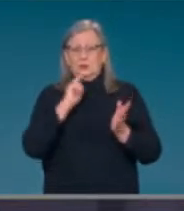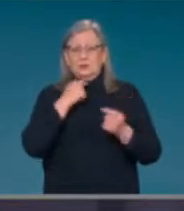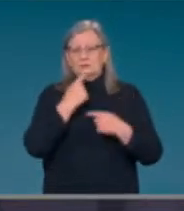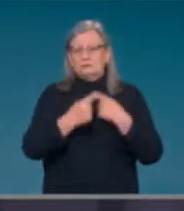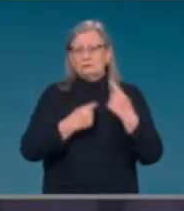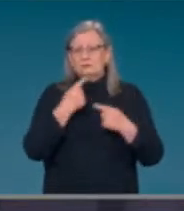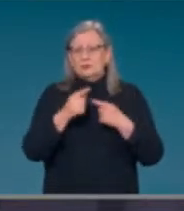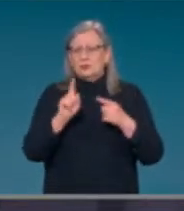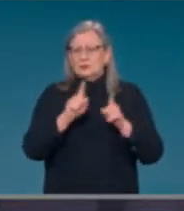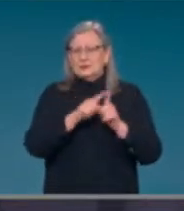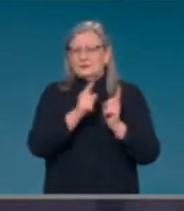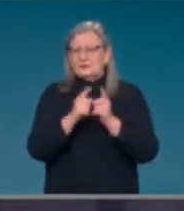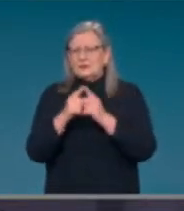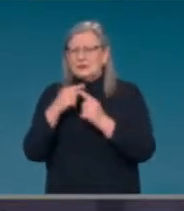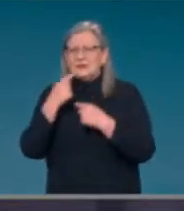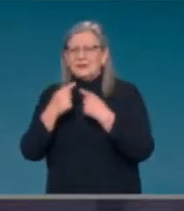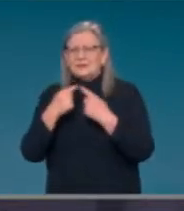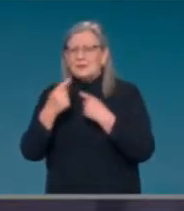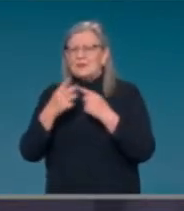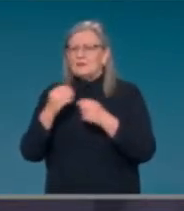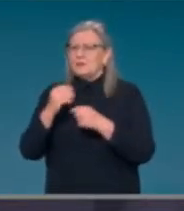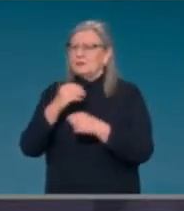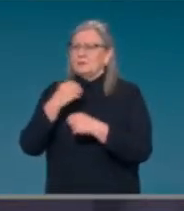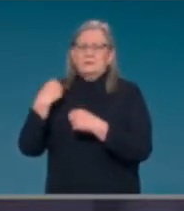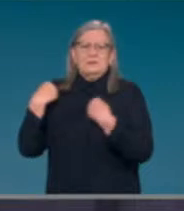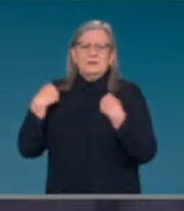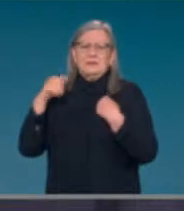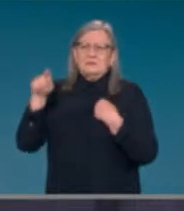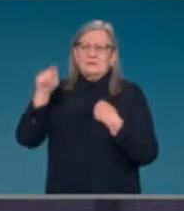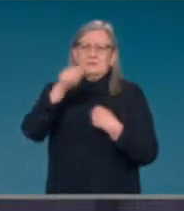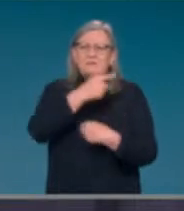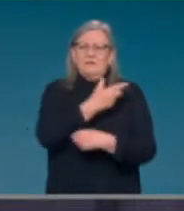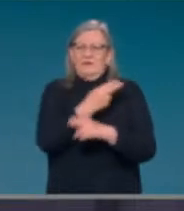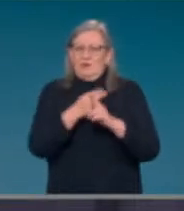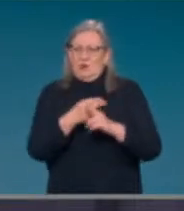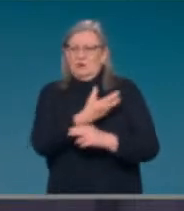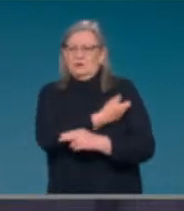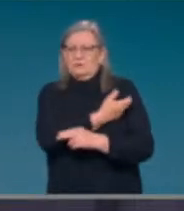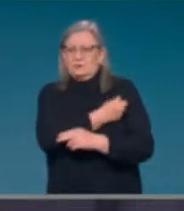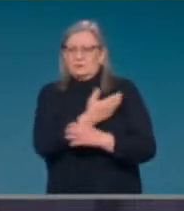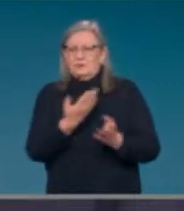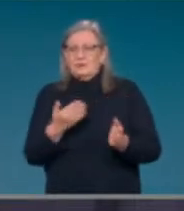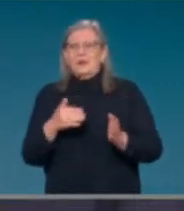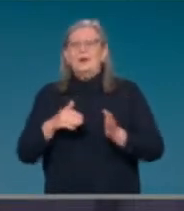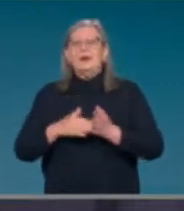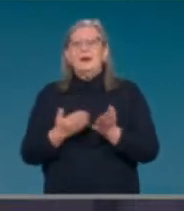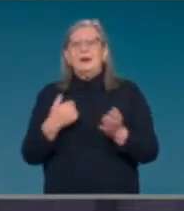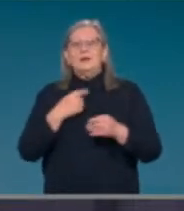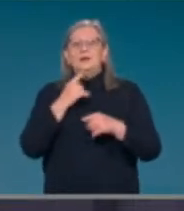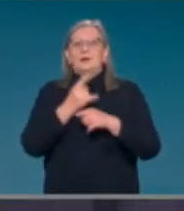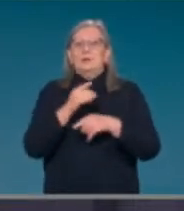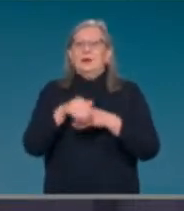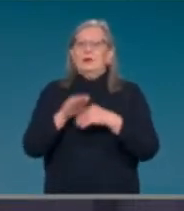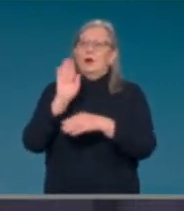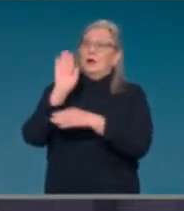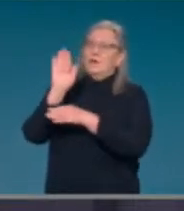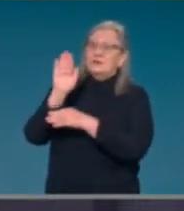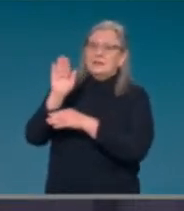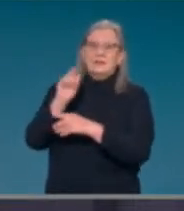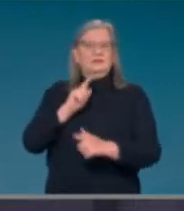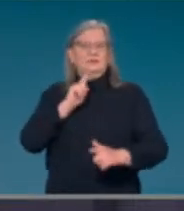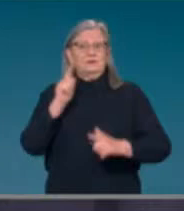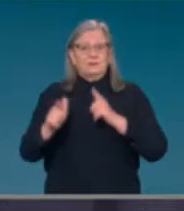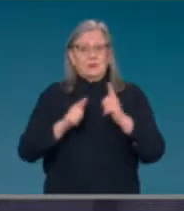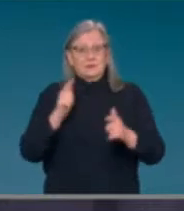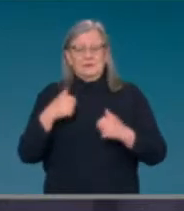of international travel, the Prime Minister has indicated that I've signed off on the biosecurity declaration order, which means one